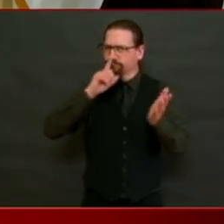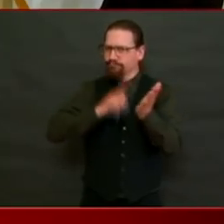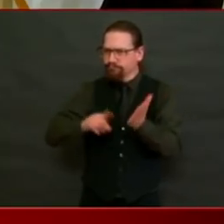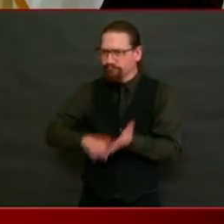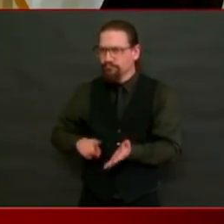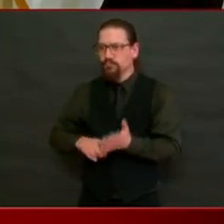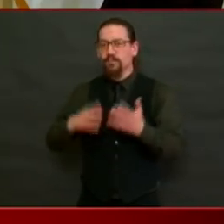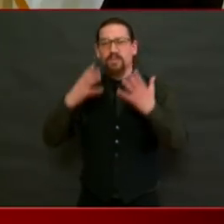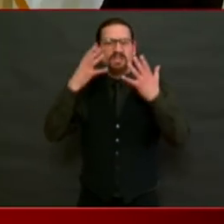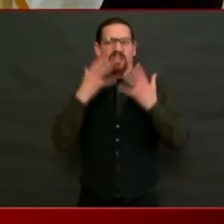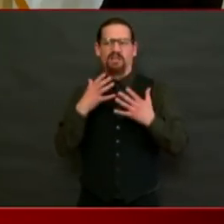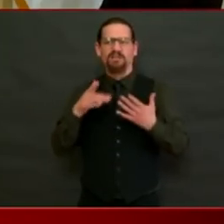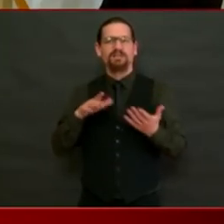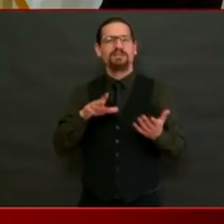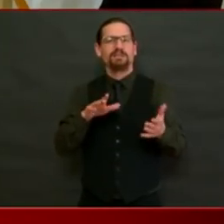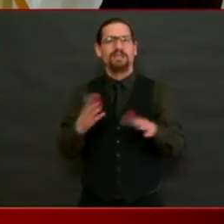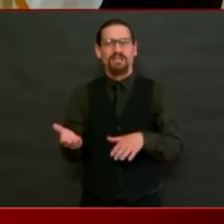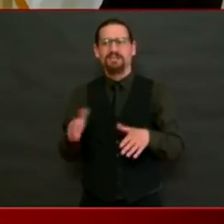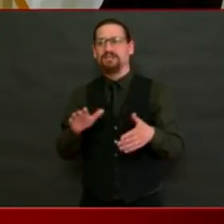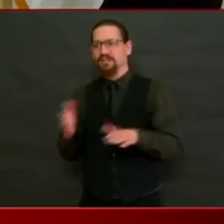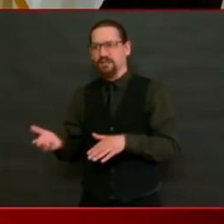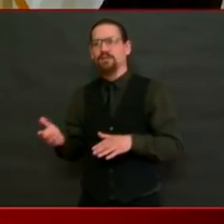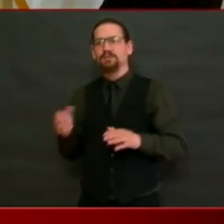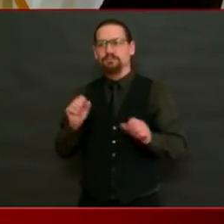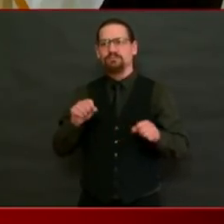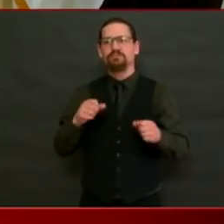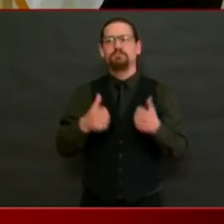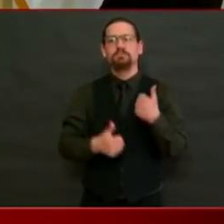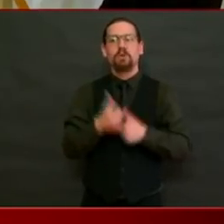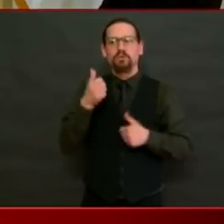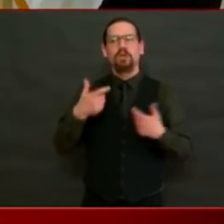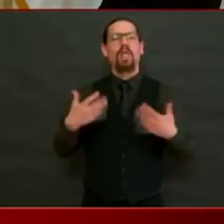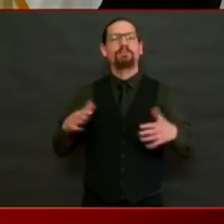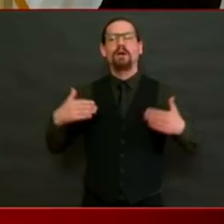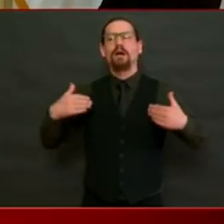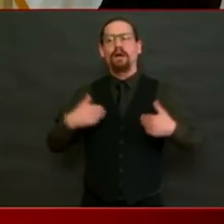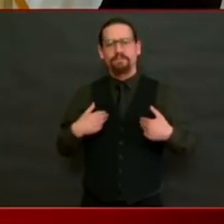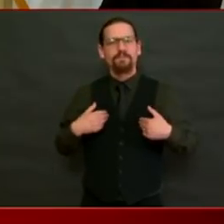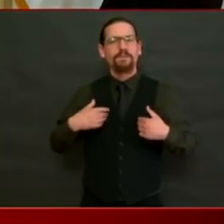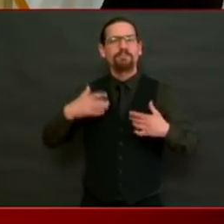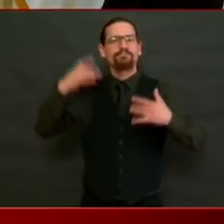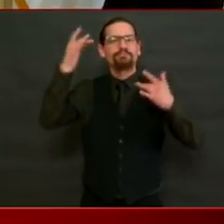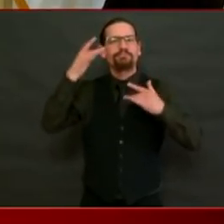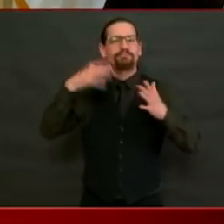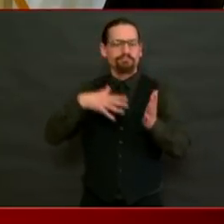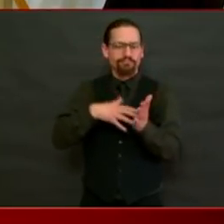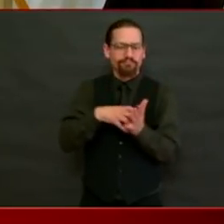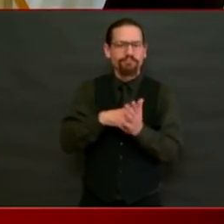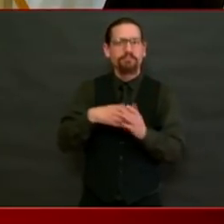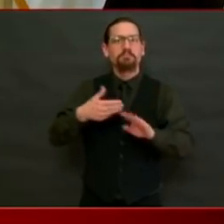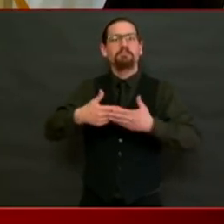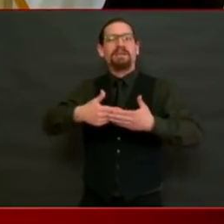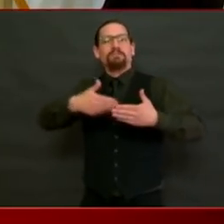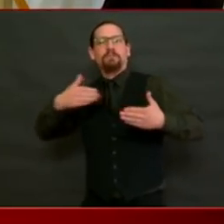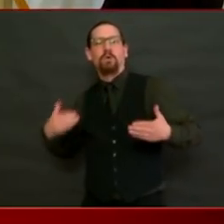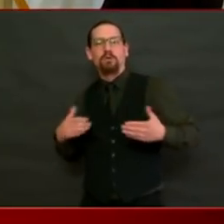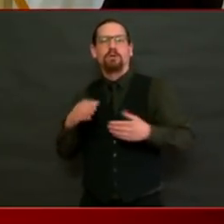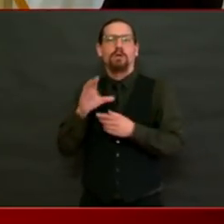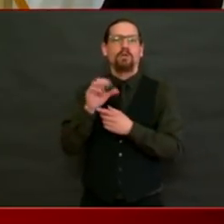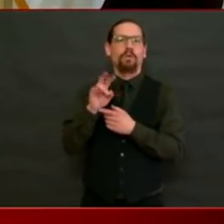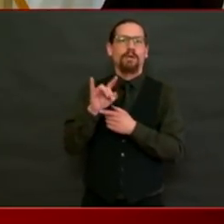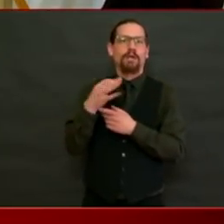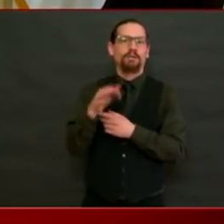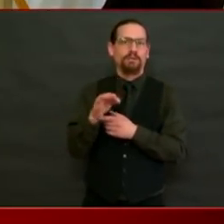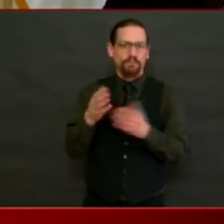people with underlying health conditions. Another example of that I can relay is